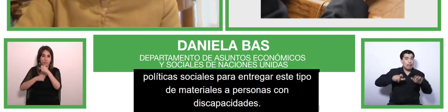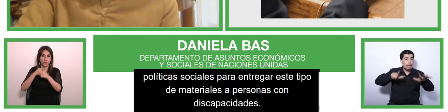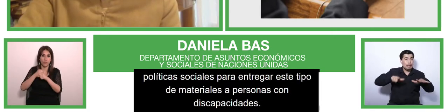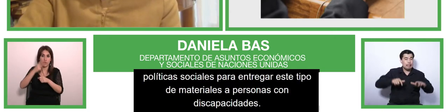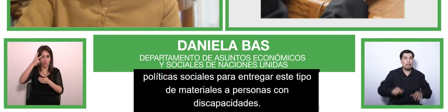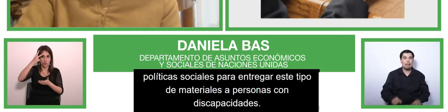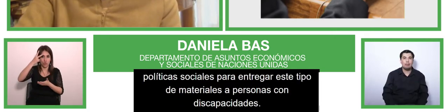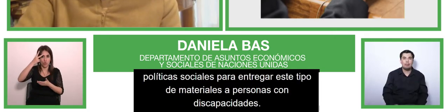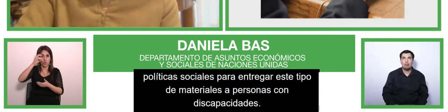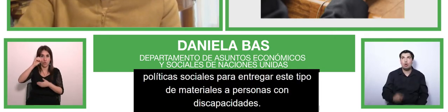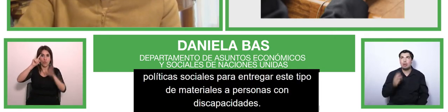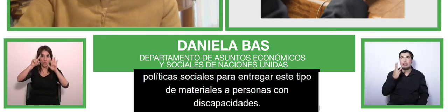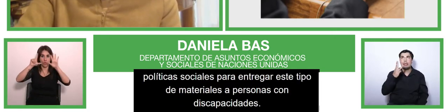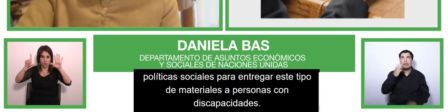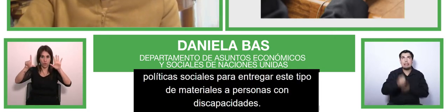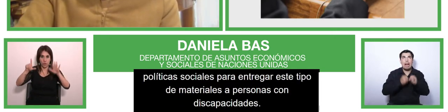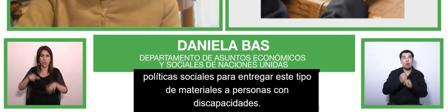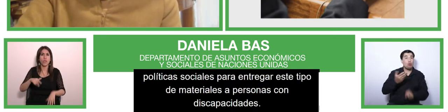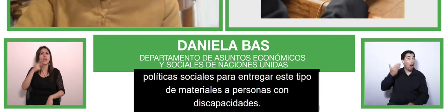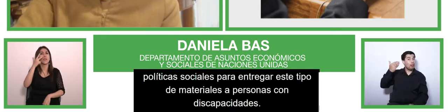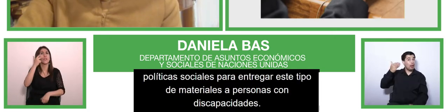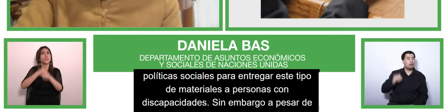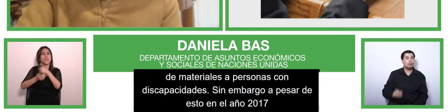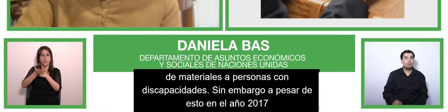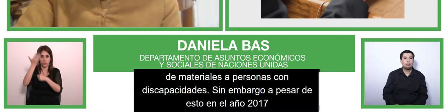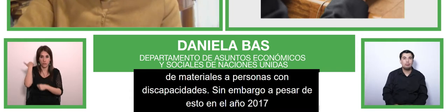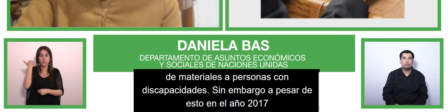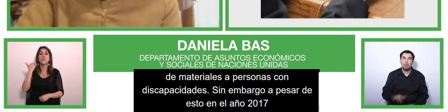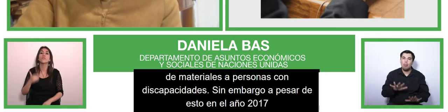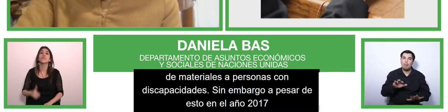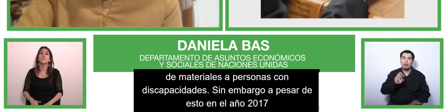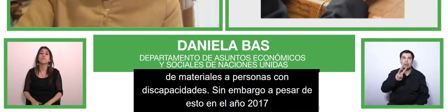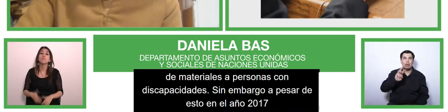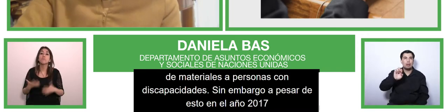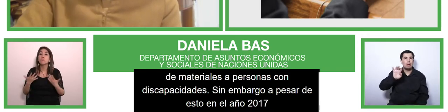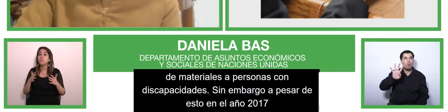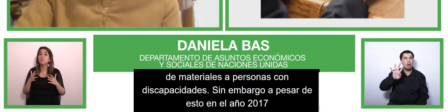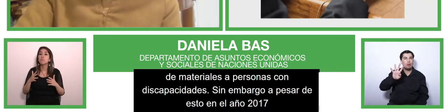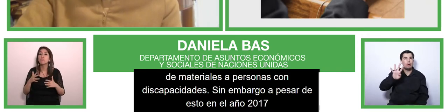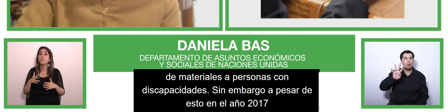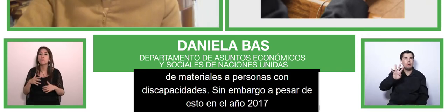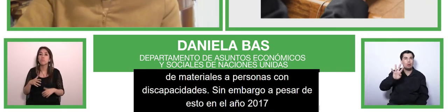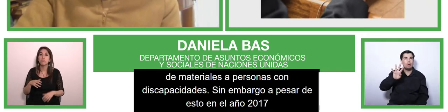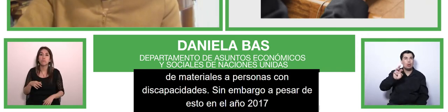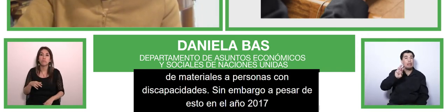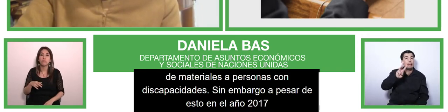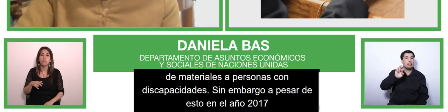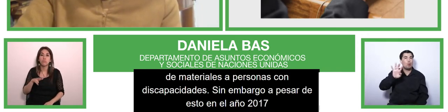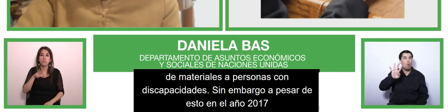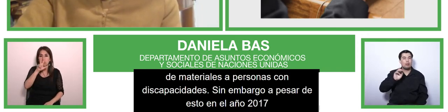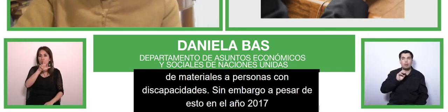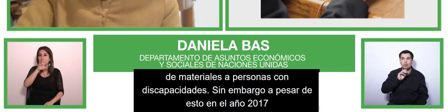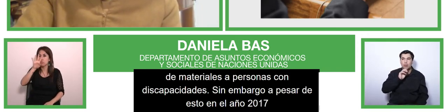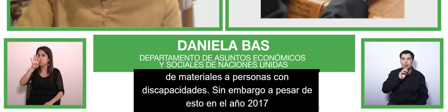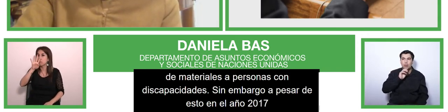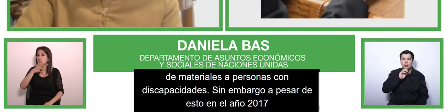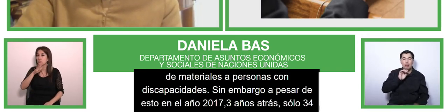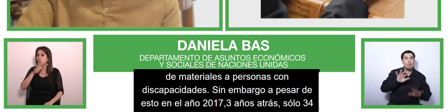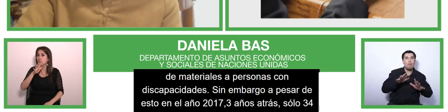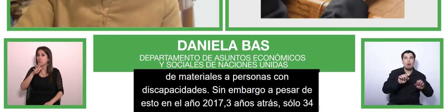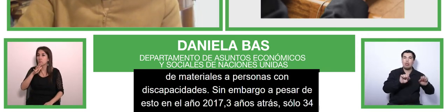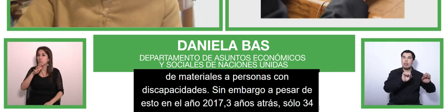only 34 34 out of 193